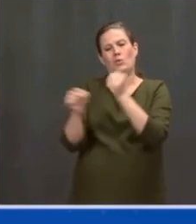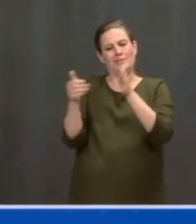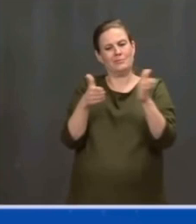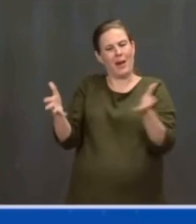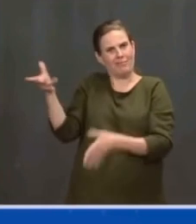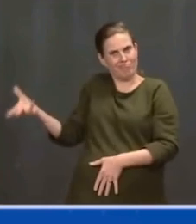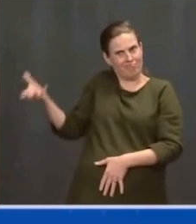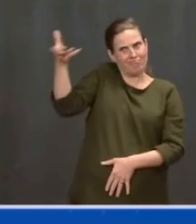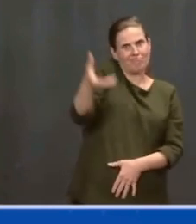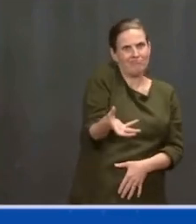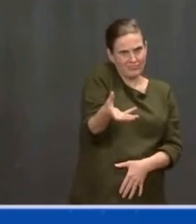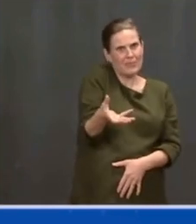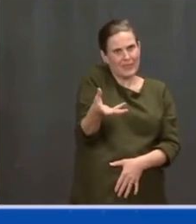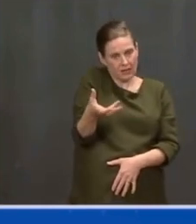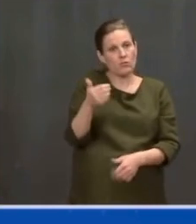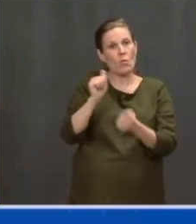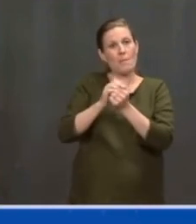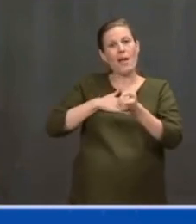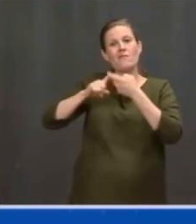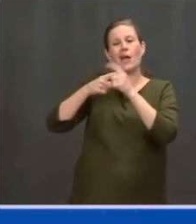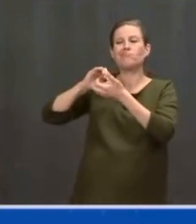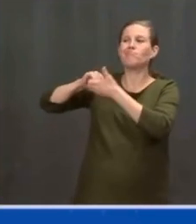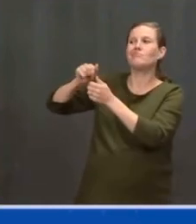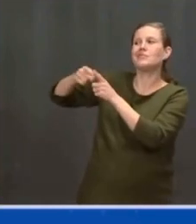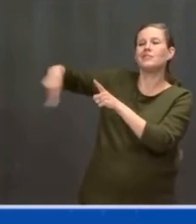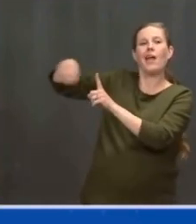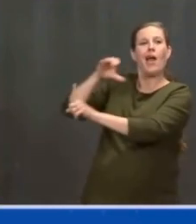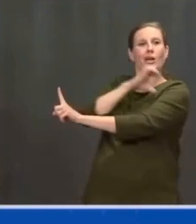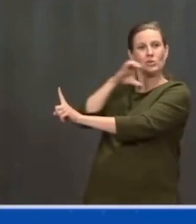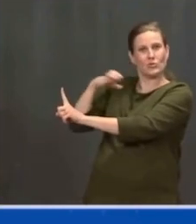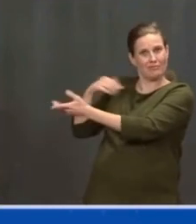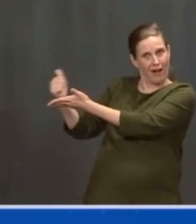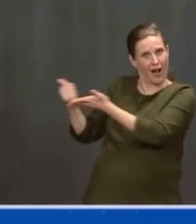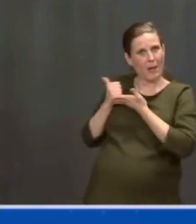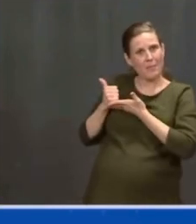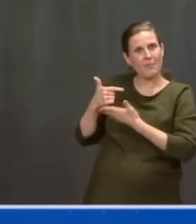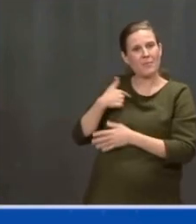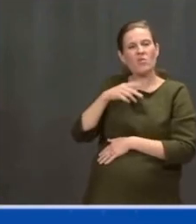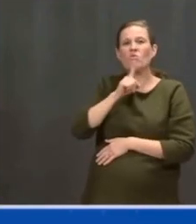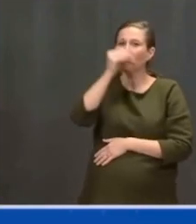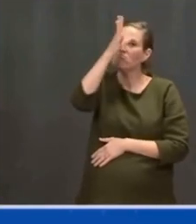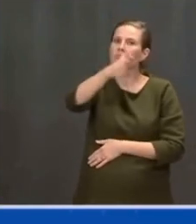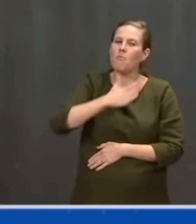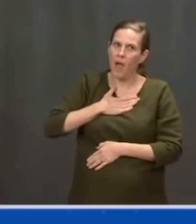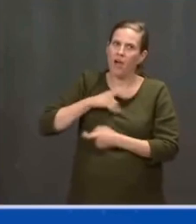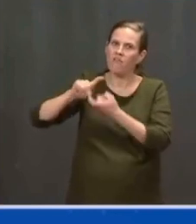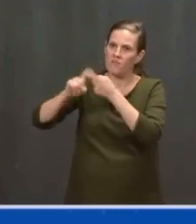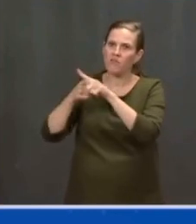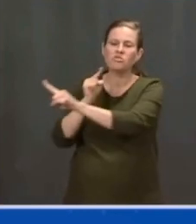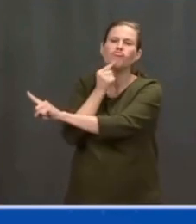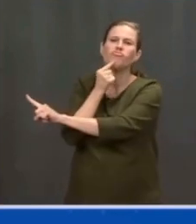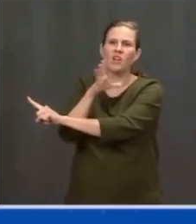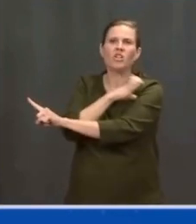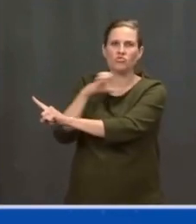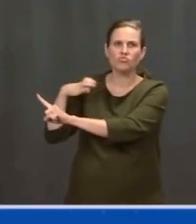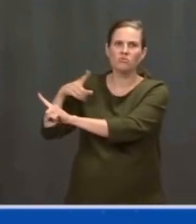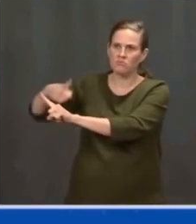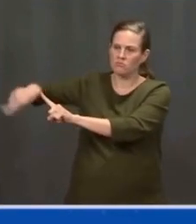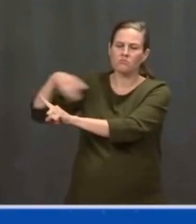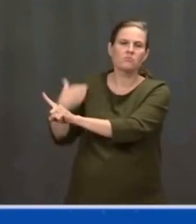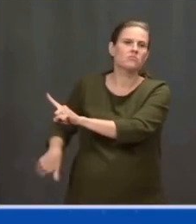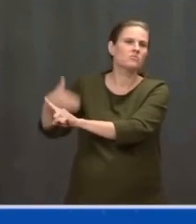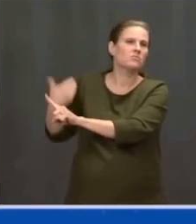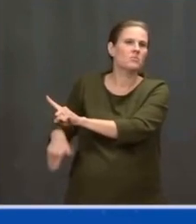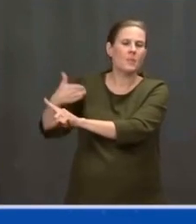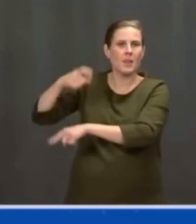I really mean that. It didn't pass by a whole lot, but with the leadership of Conor and Bobby and the